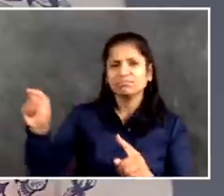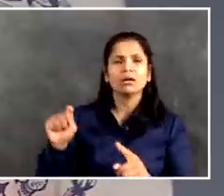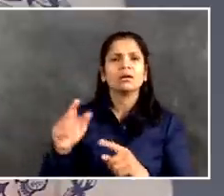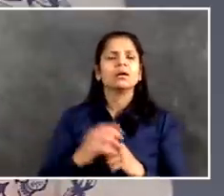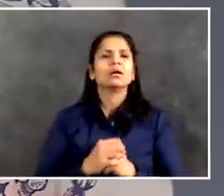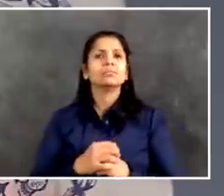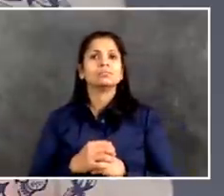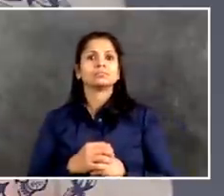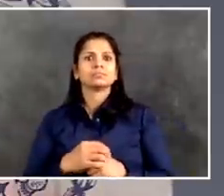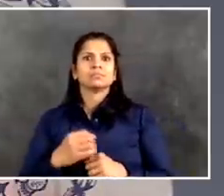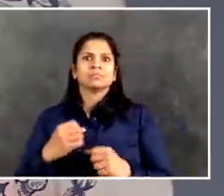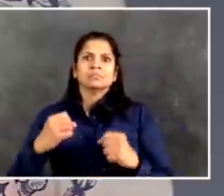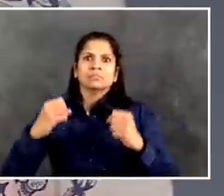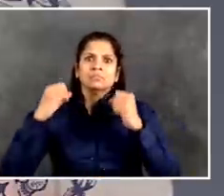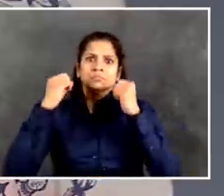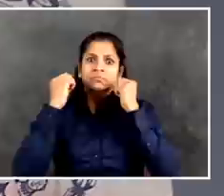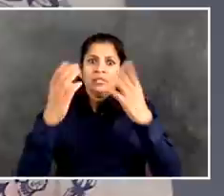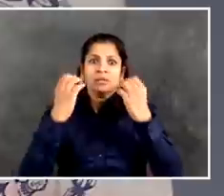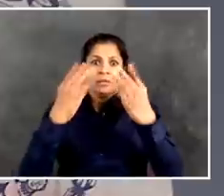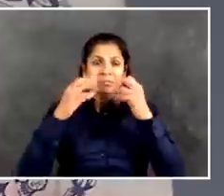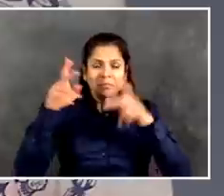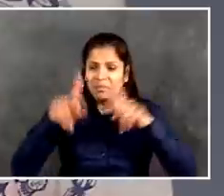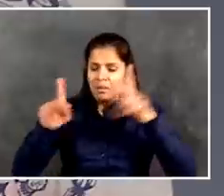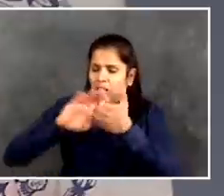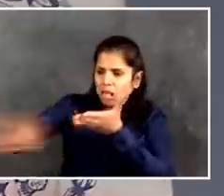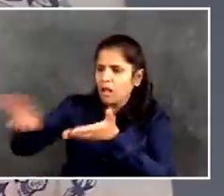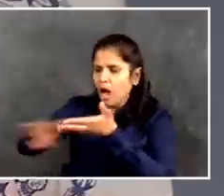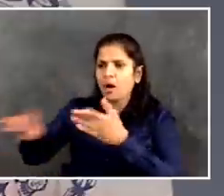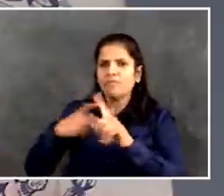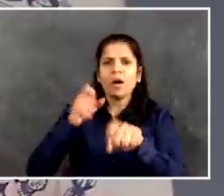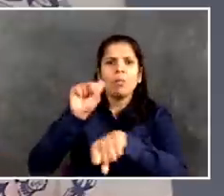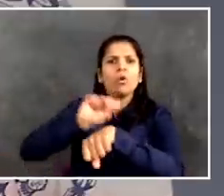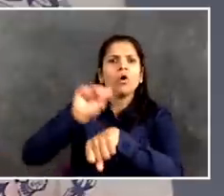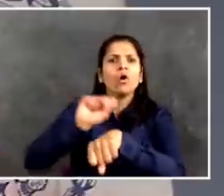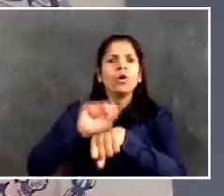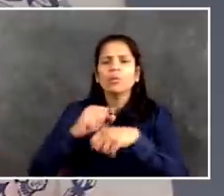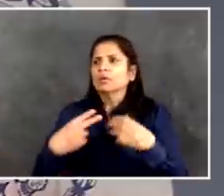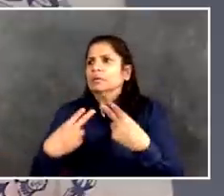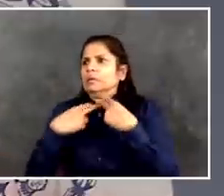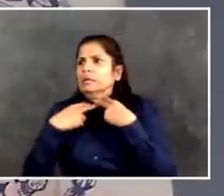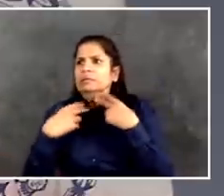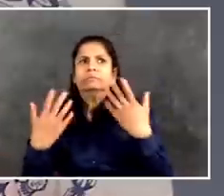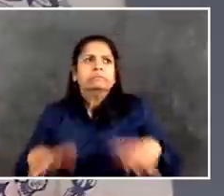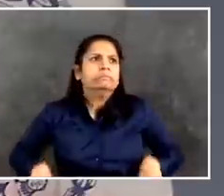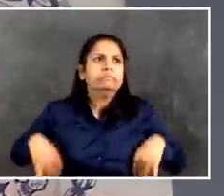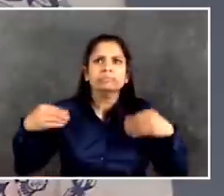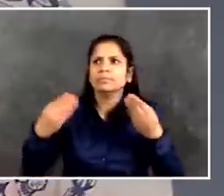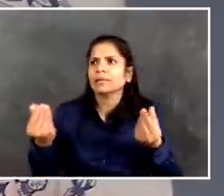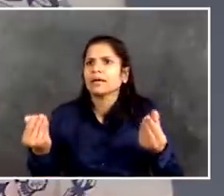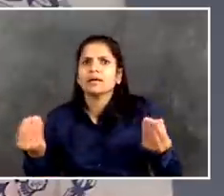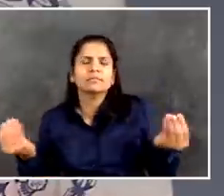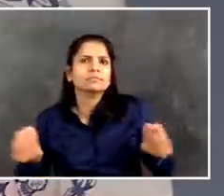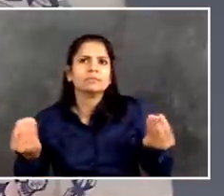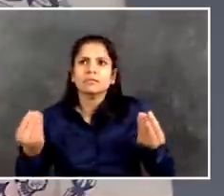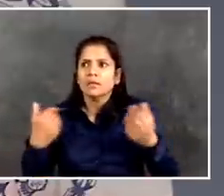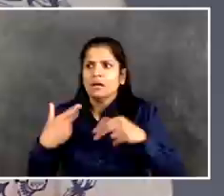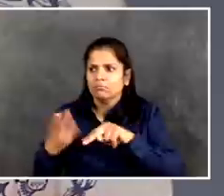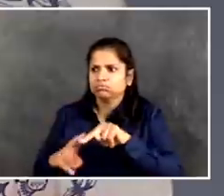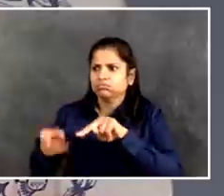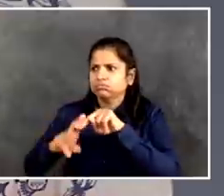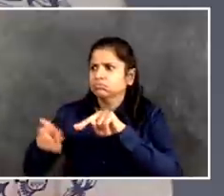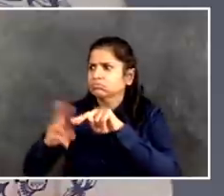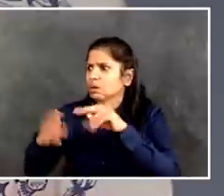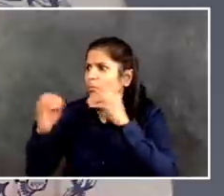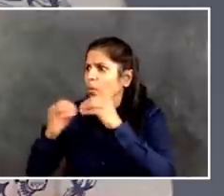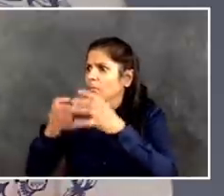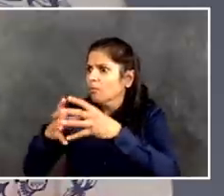you know, I've said from the beginning, I think between the folks who have lost their jobs and the folks who are going to lose their jobs or the folks who have lost a very substantial